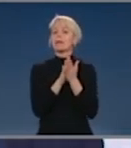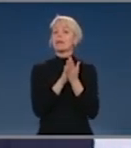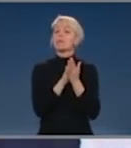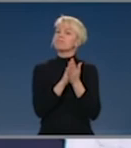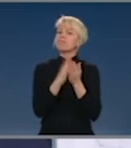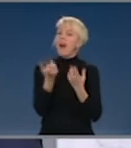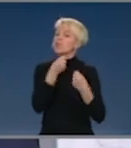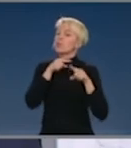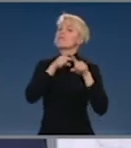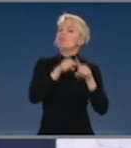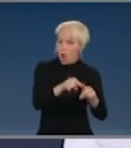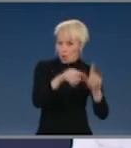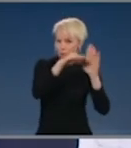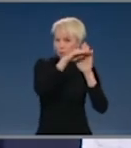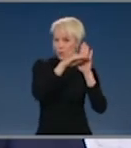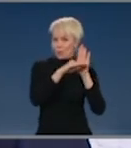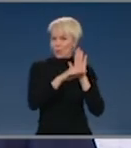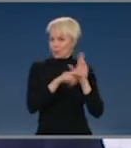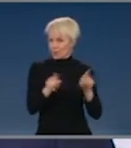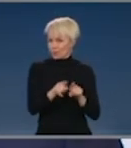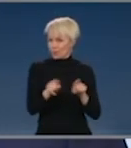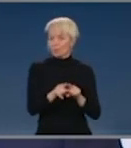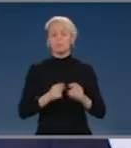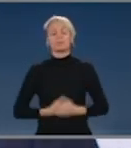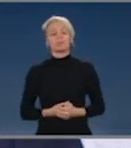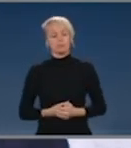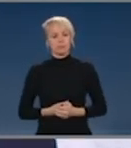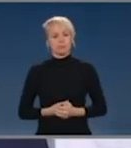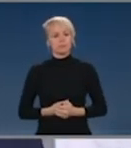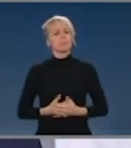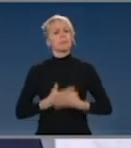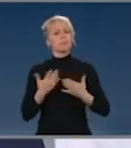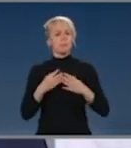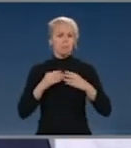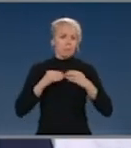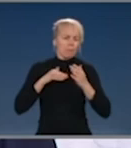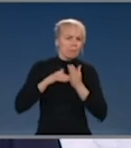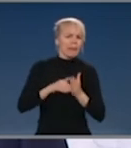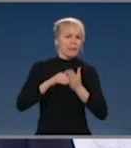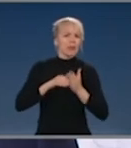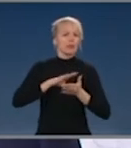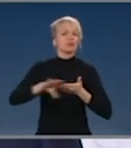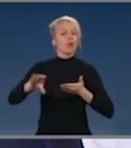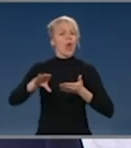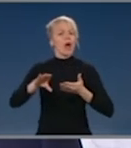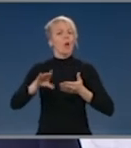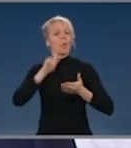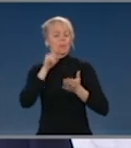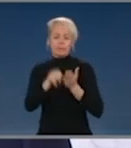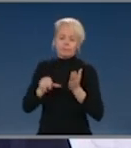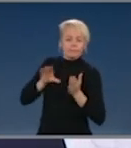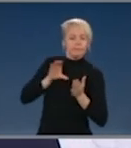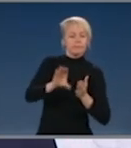more than $50 million today – which is going to resource our agencies to ensure we can enforce and